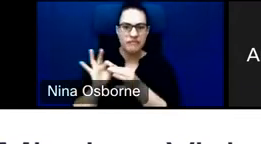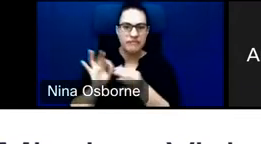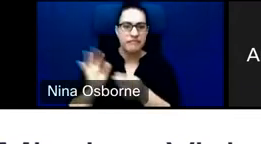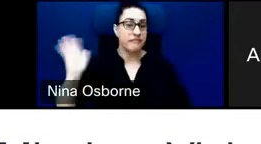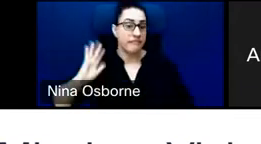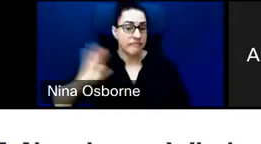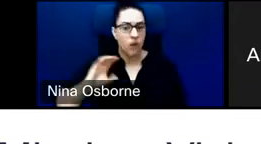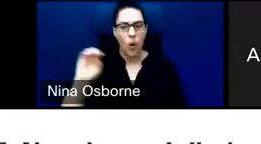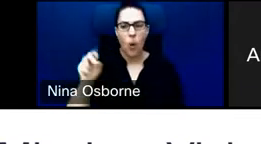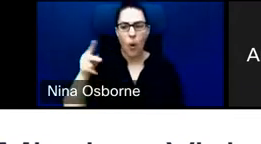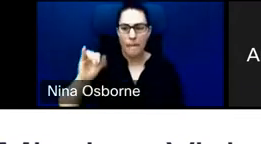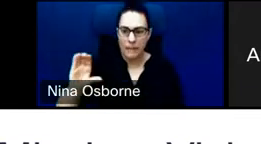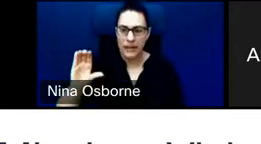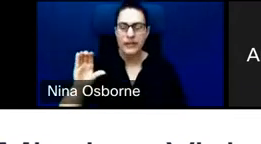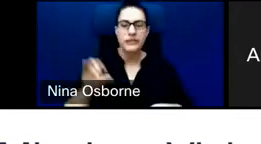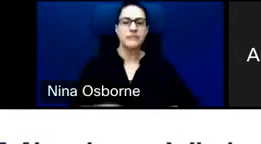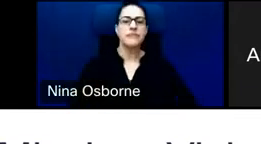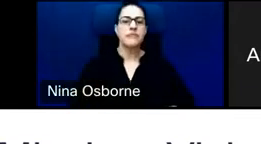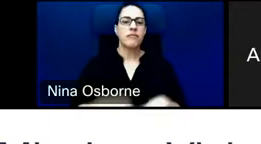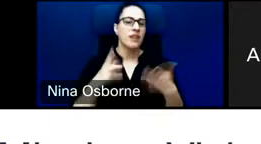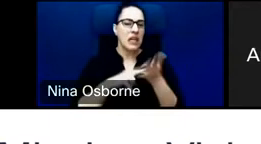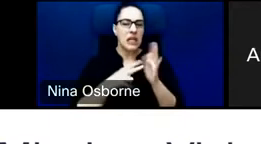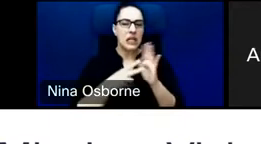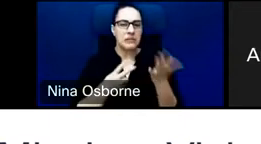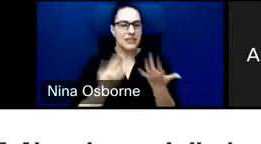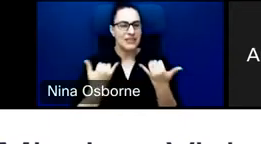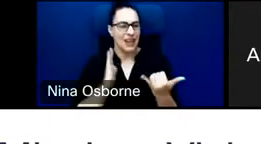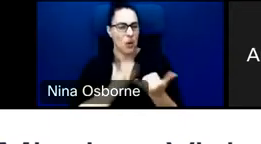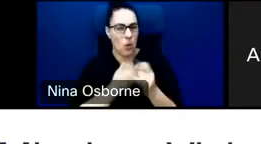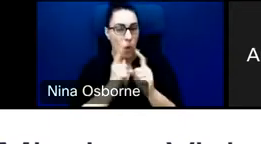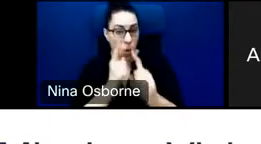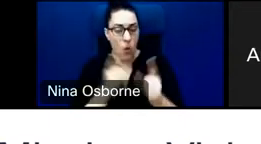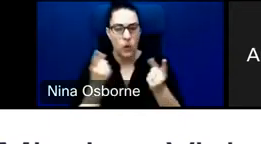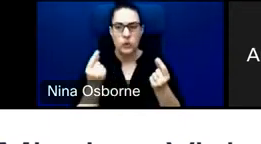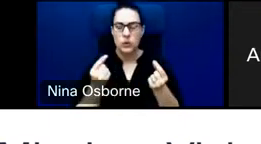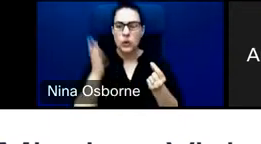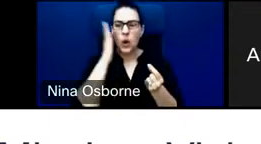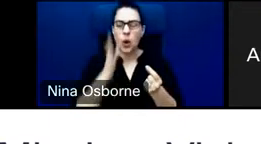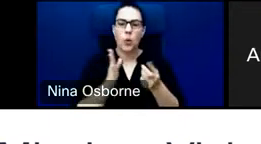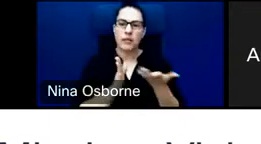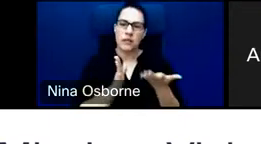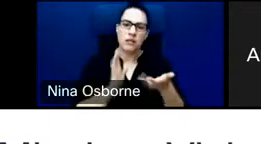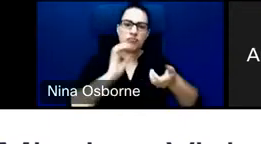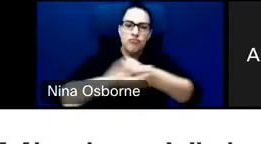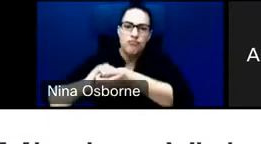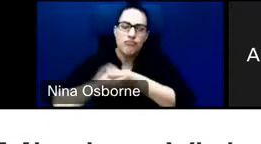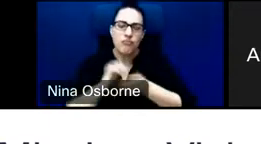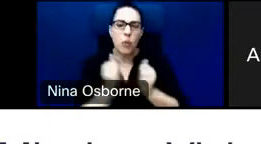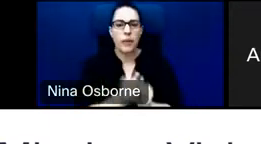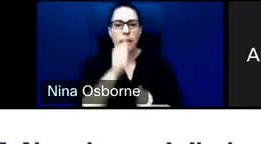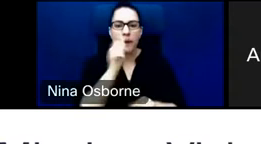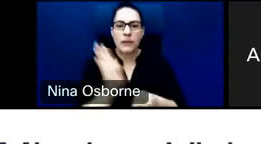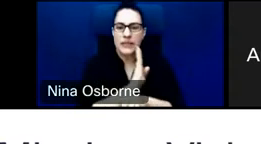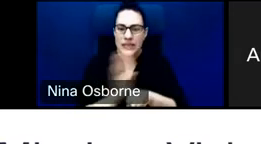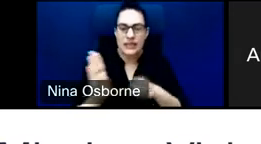Private Investment Corporation. Our goal is really to invest with private sector partners in order to advance the interests of American